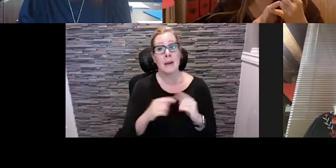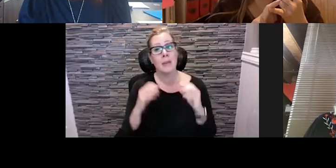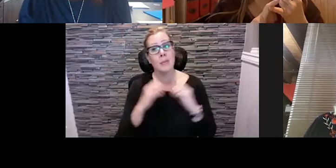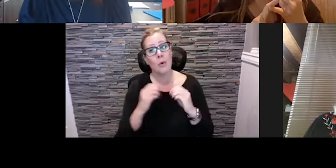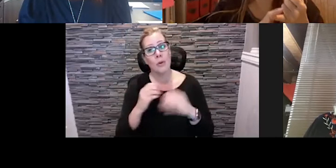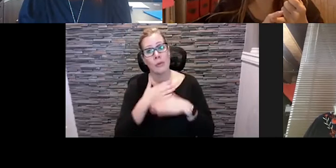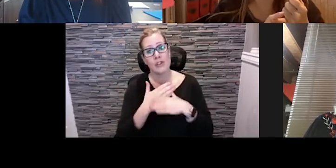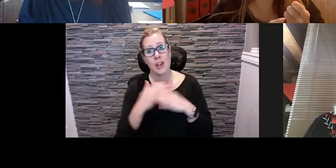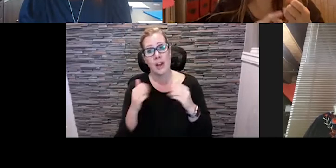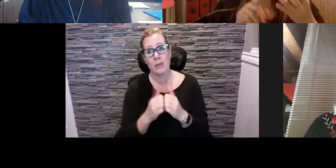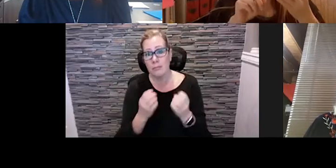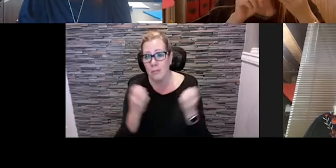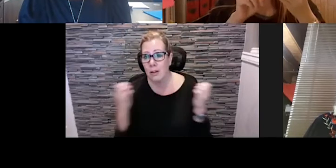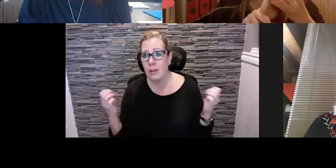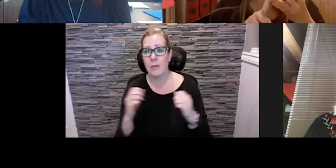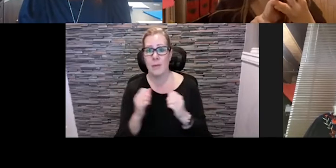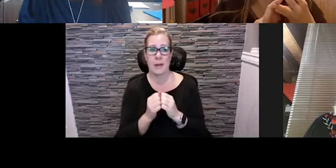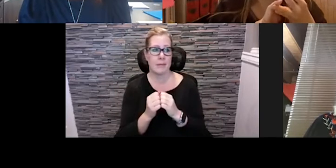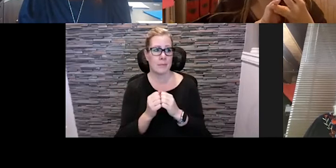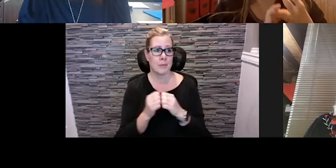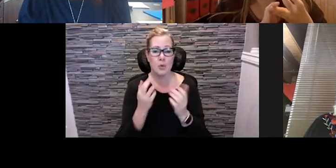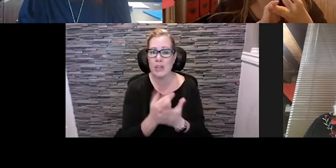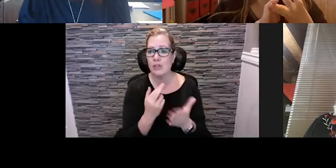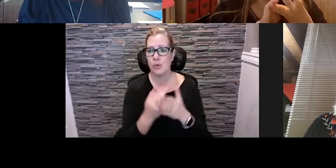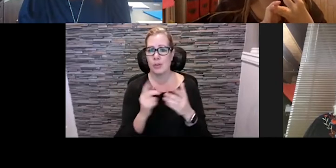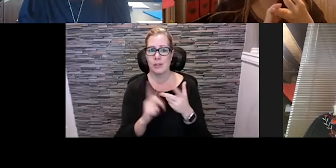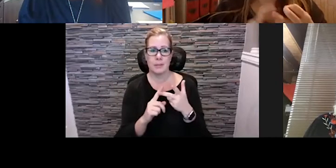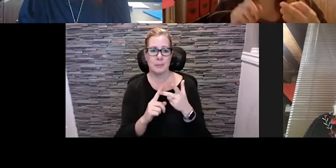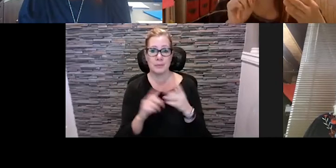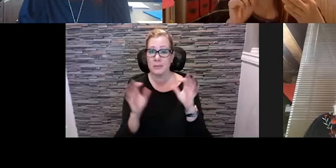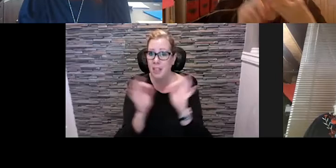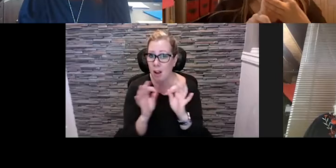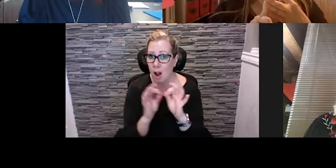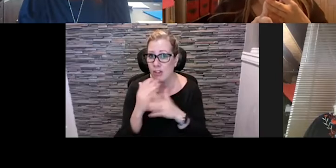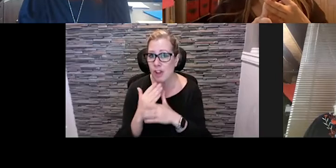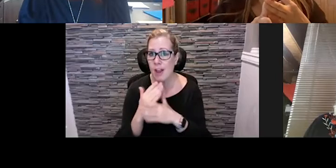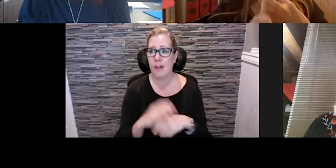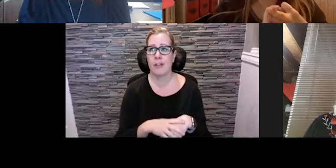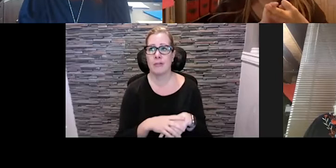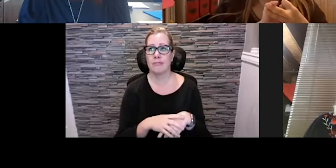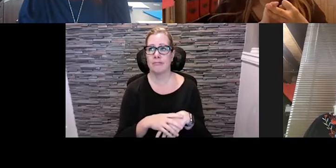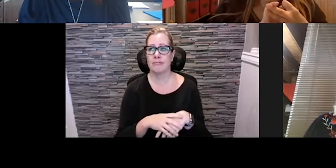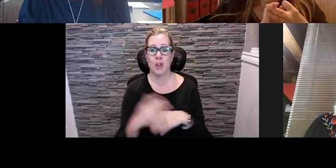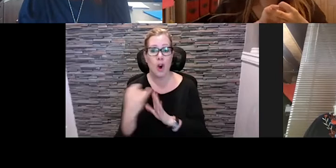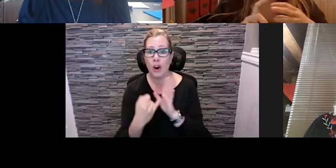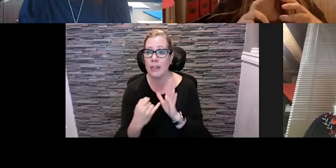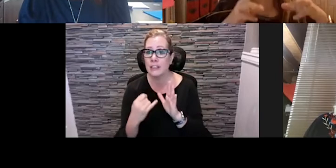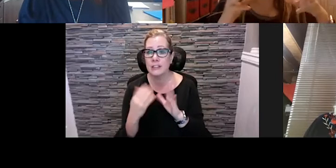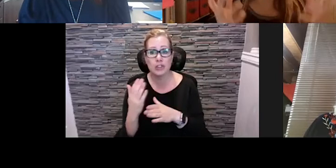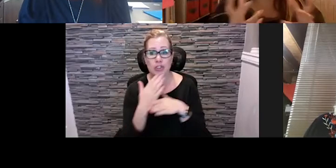in equipment, share in venue cost, share in artist cost,